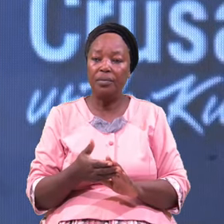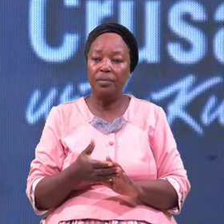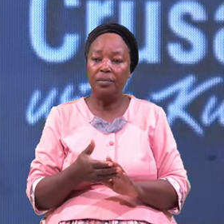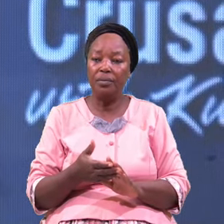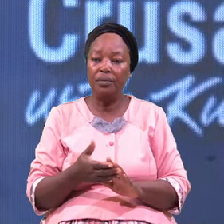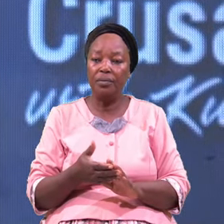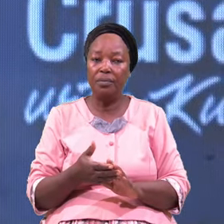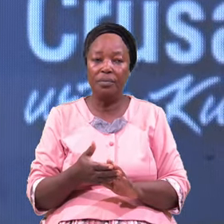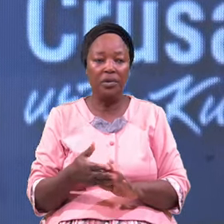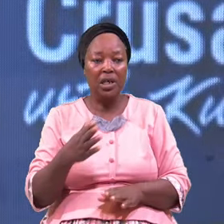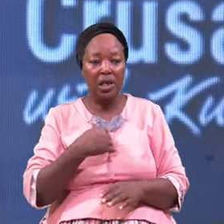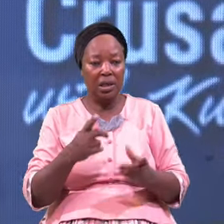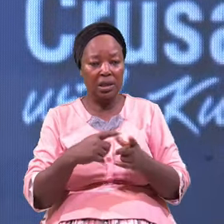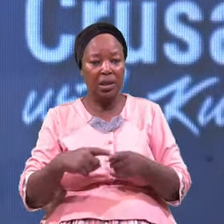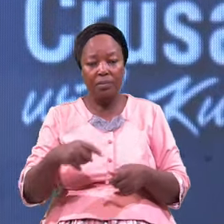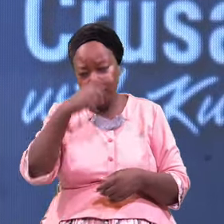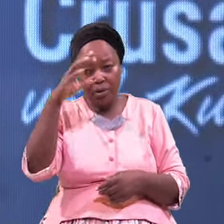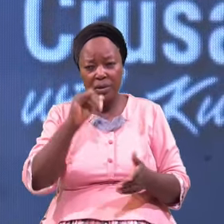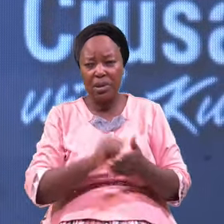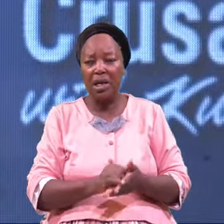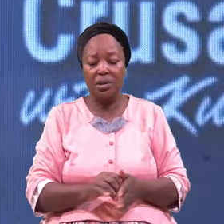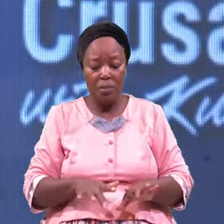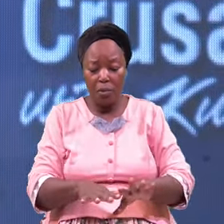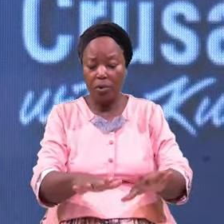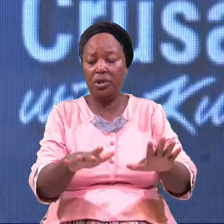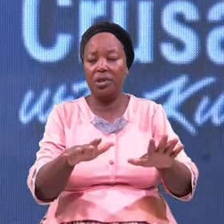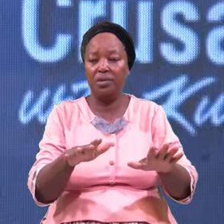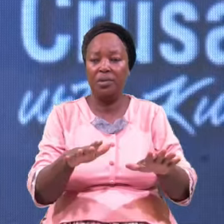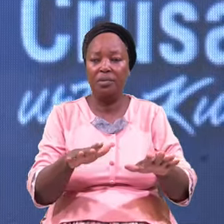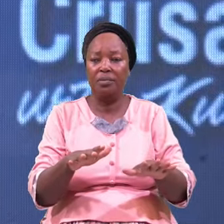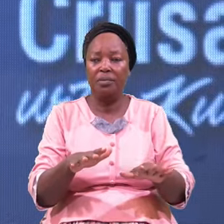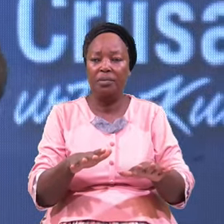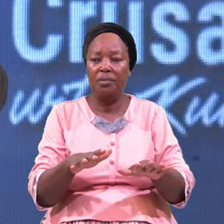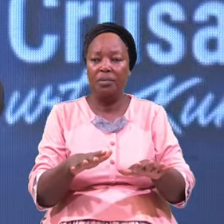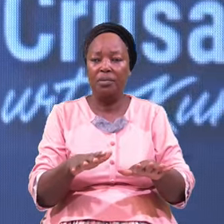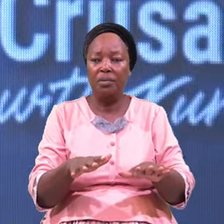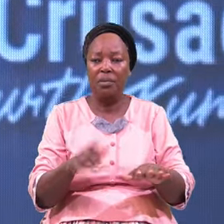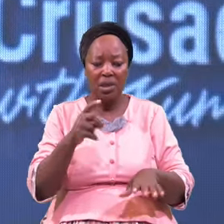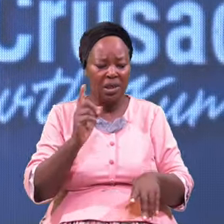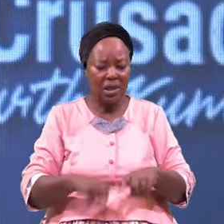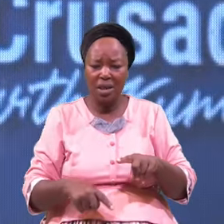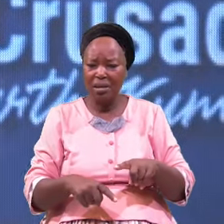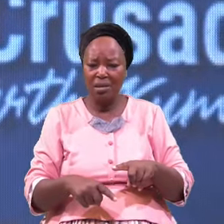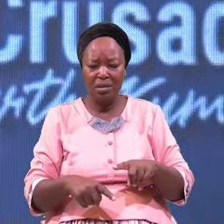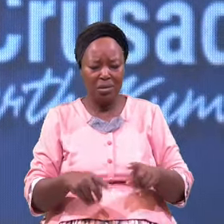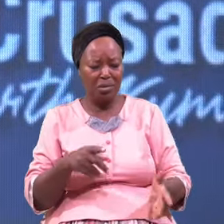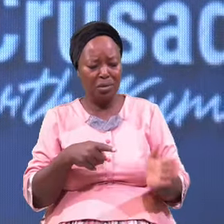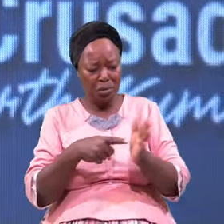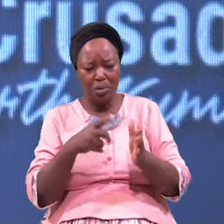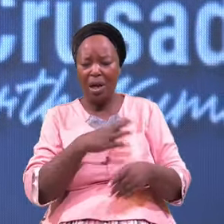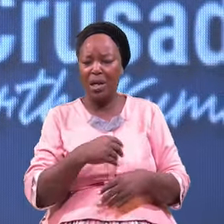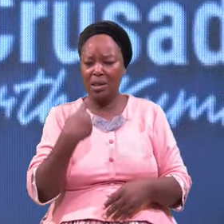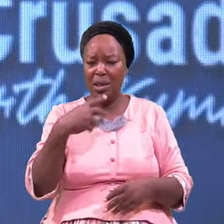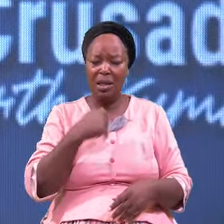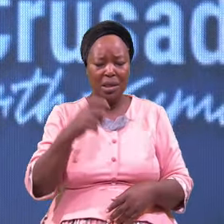And Because Of That Multitude He Could Utrily Expresses Mind Heart